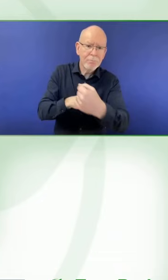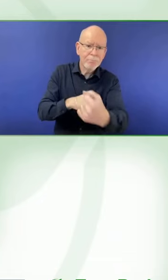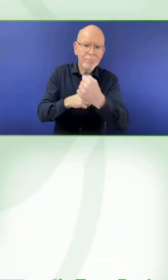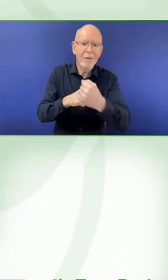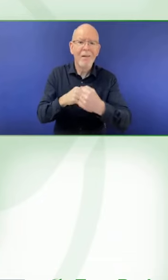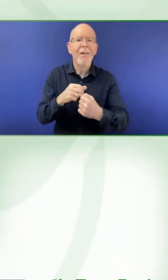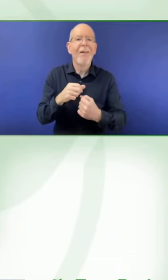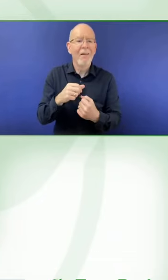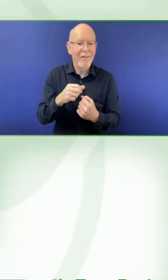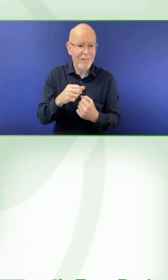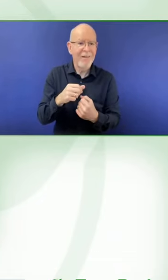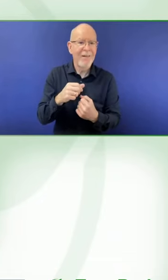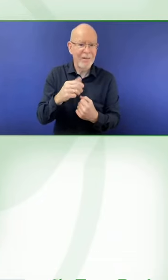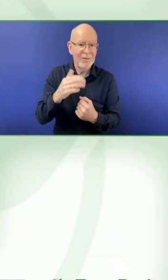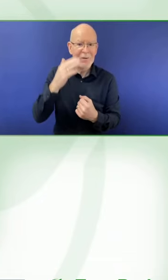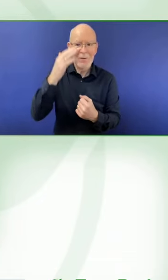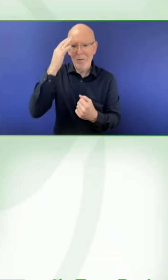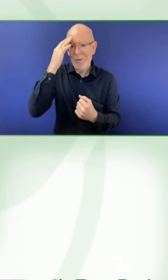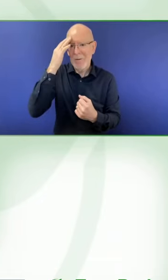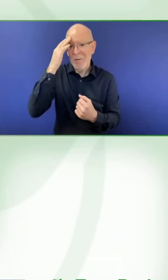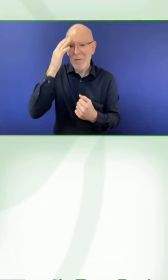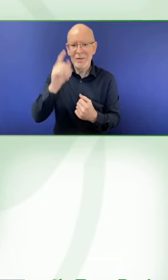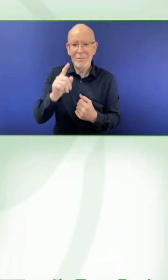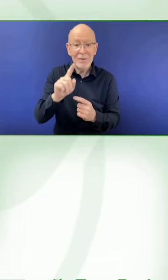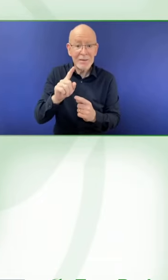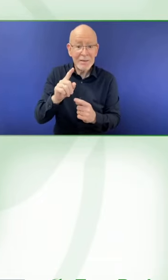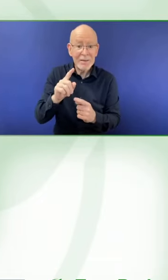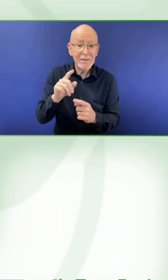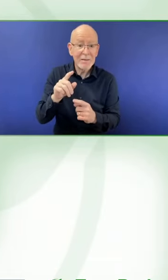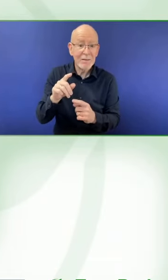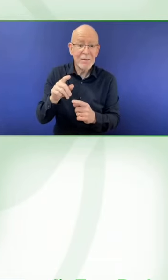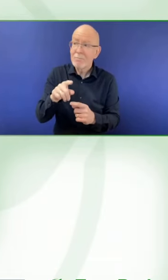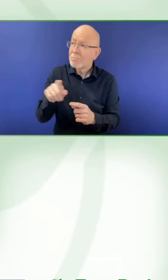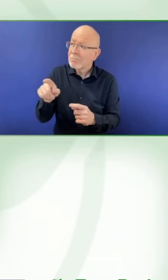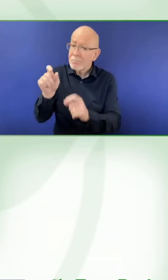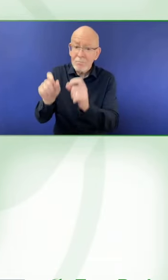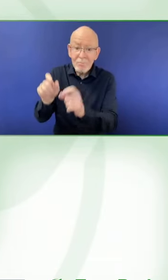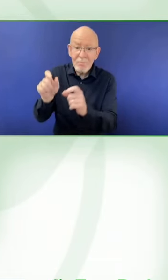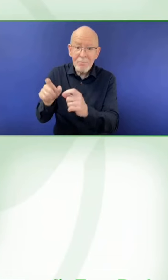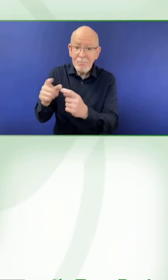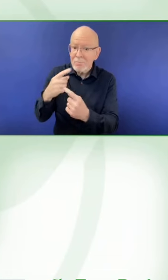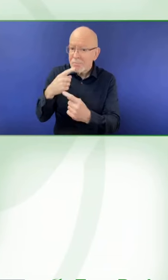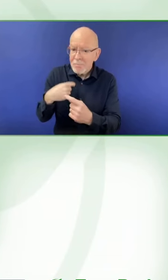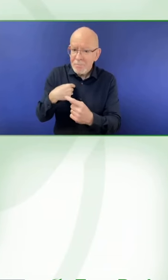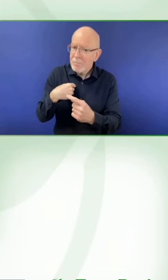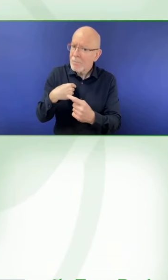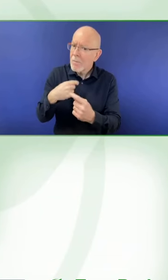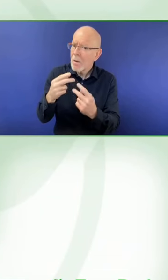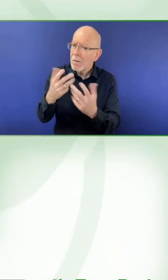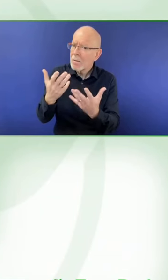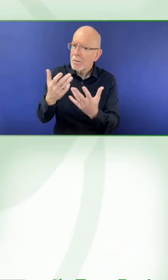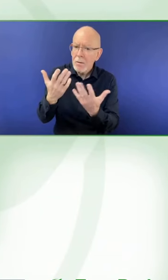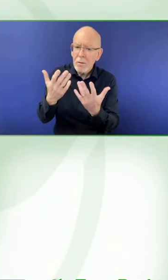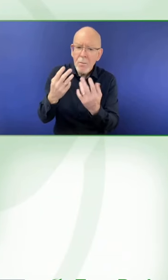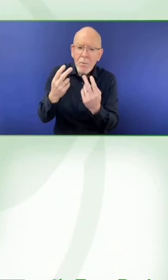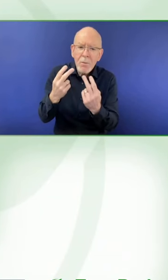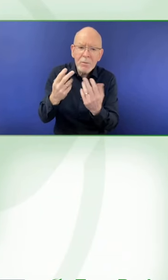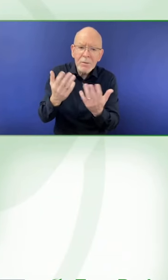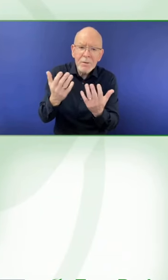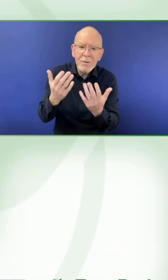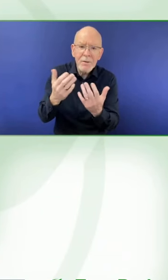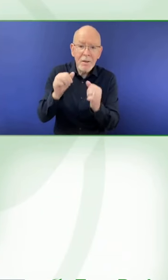that you're engaging disabled users testers in that process. Okay, well, Jake,